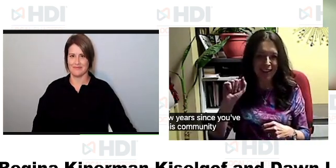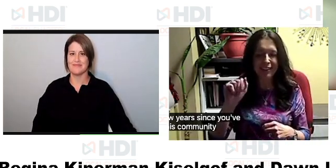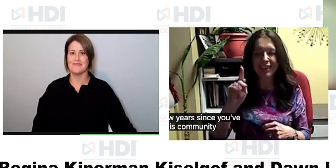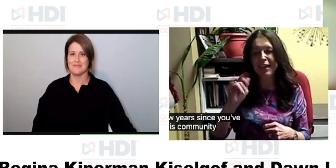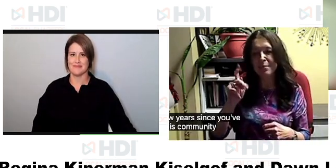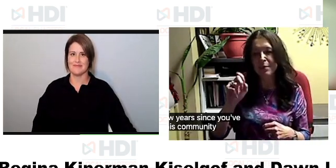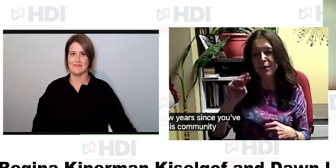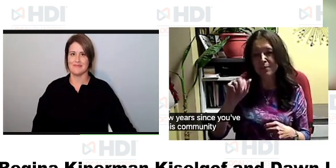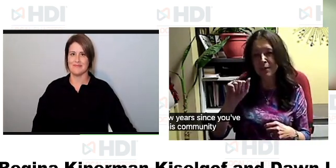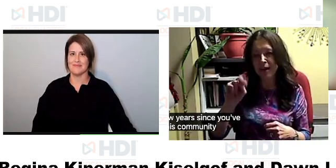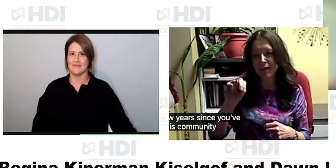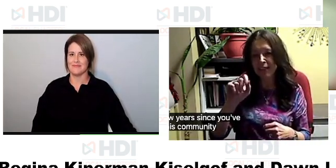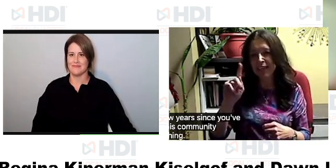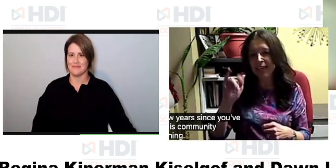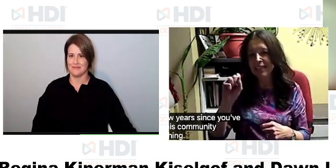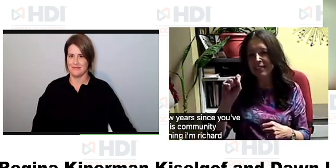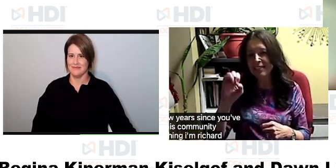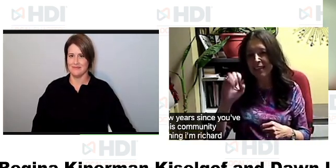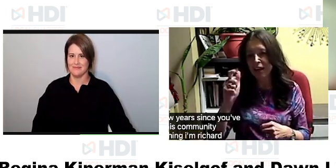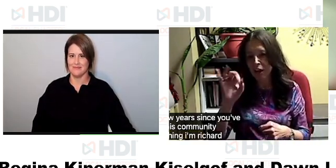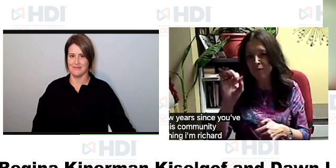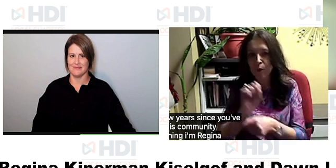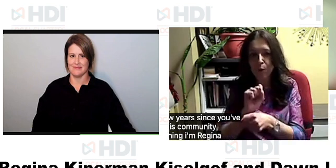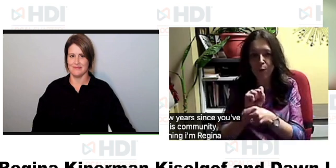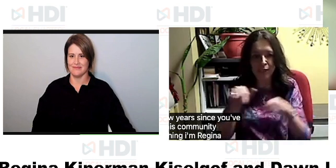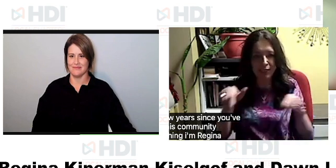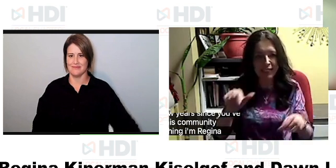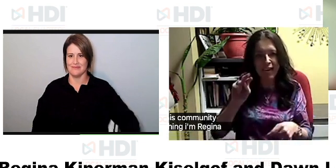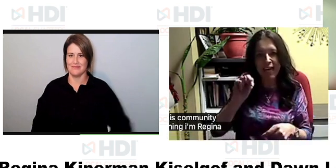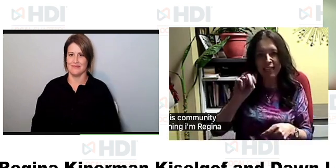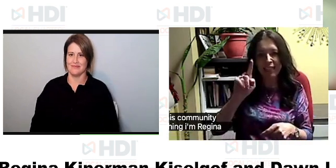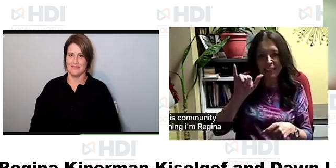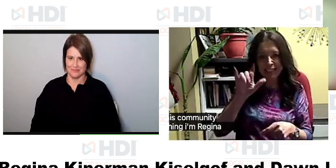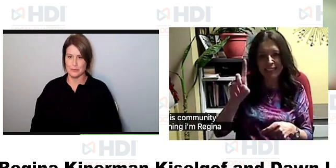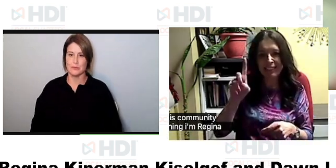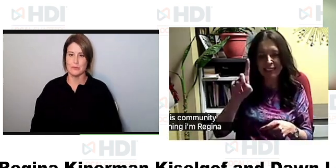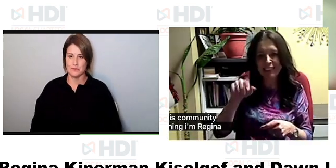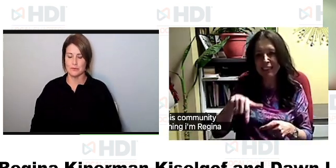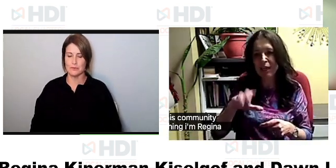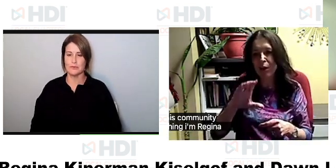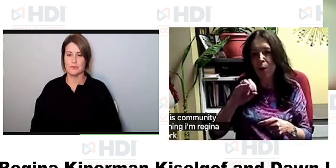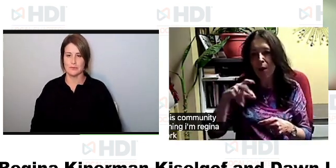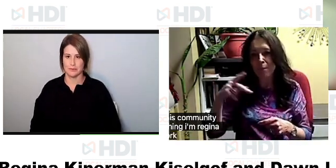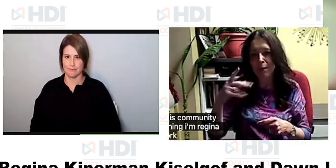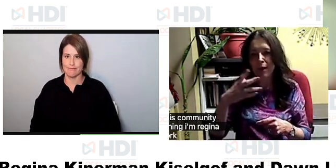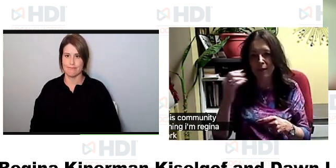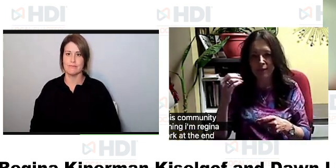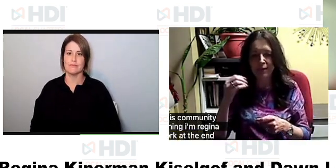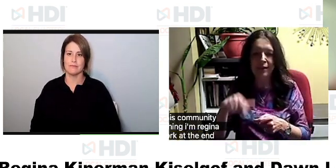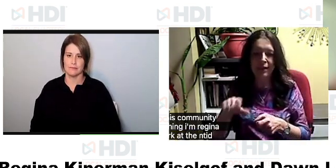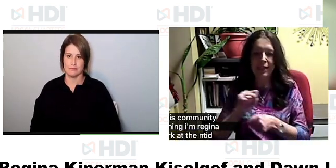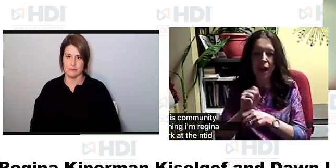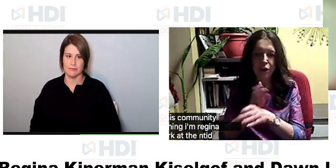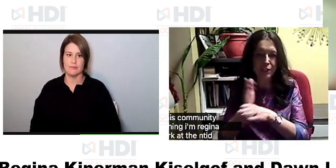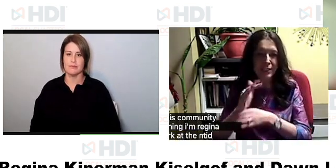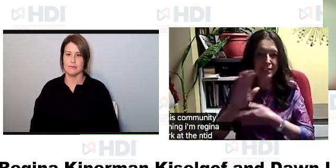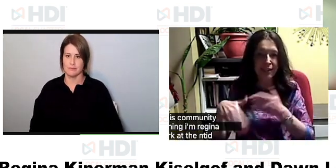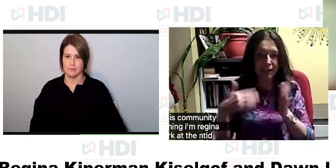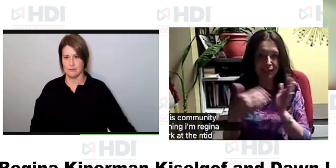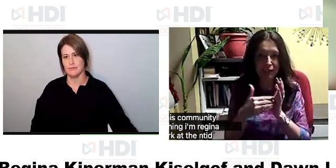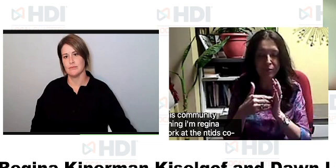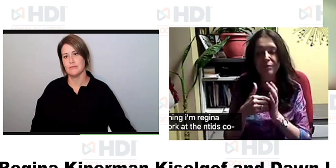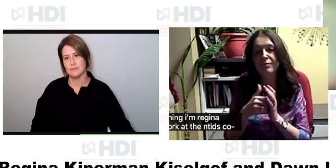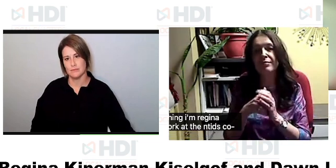thanks for watching i'm regina kipperman kisselgov and i work at the ntid's co-op and